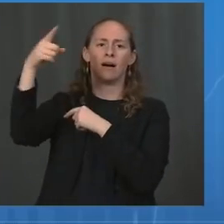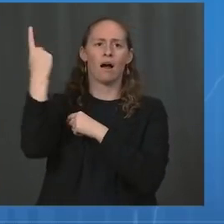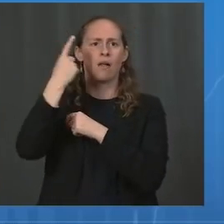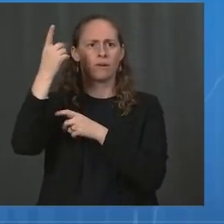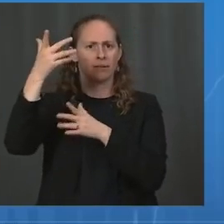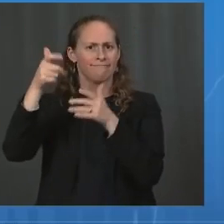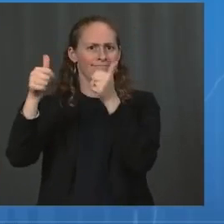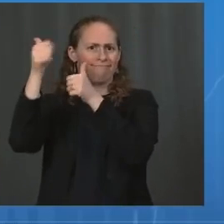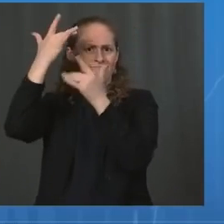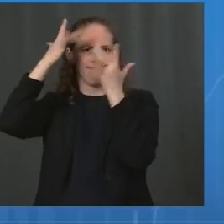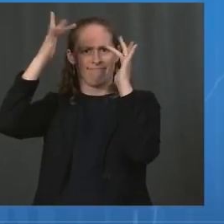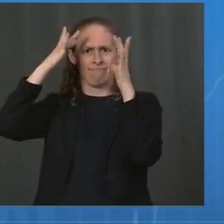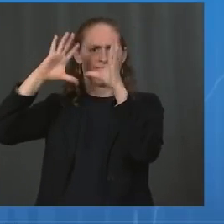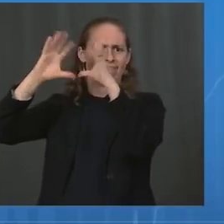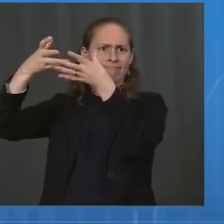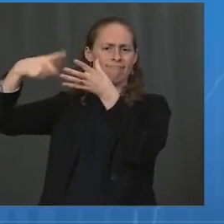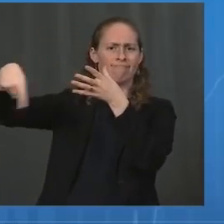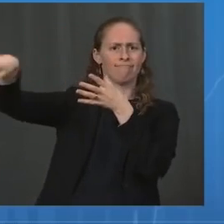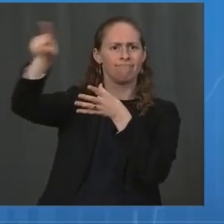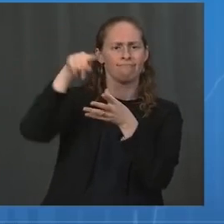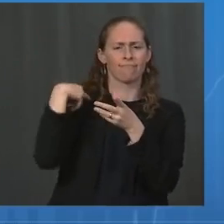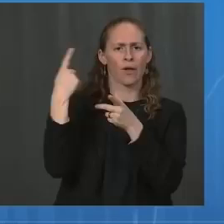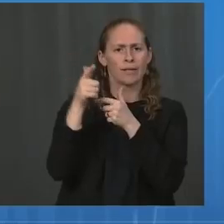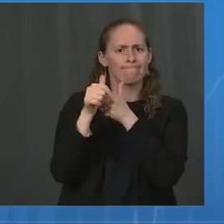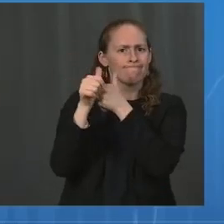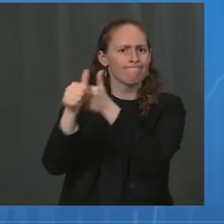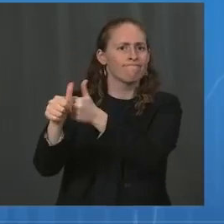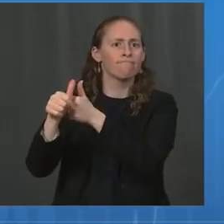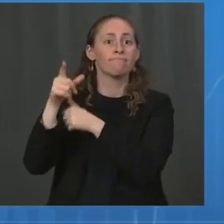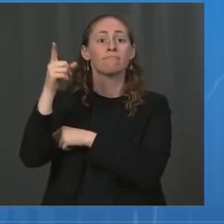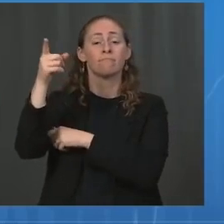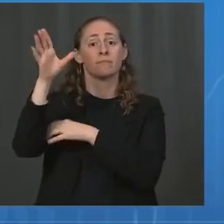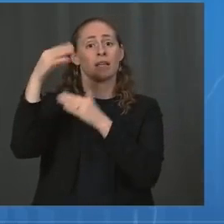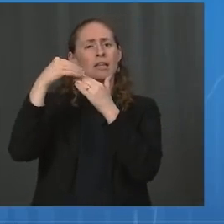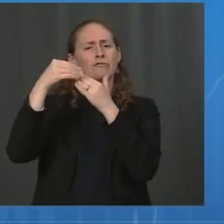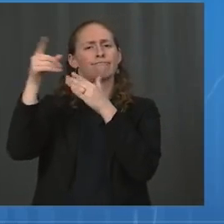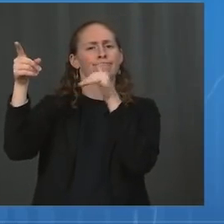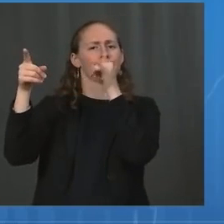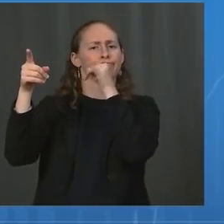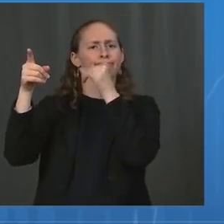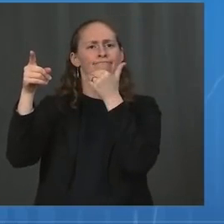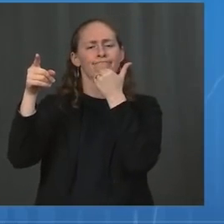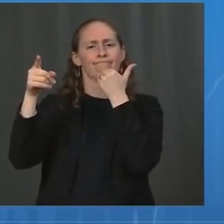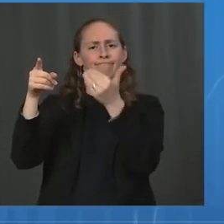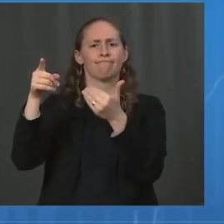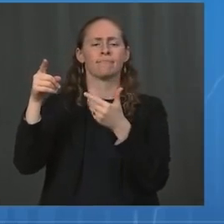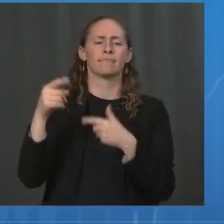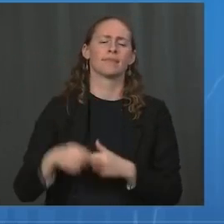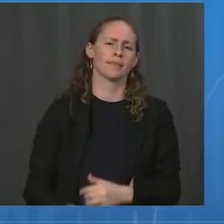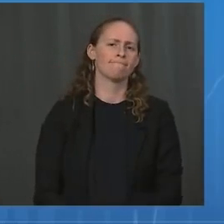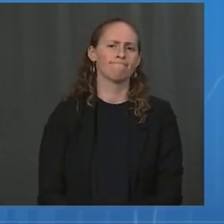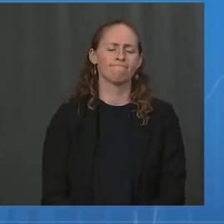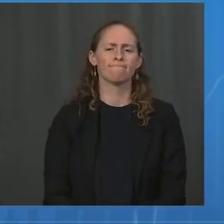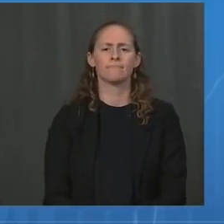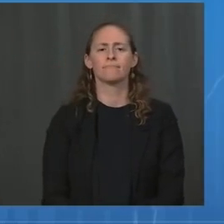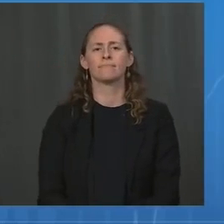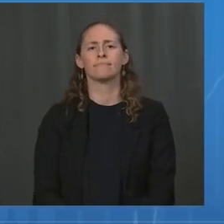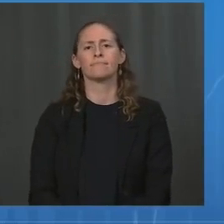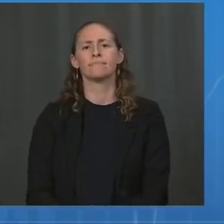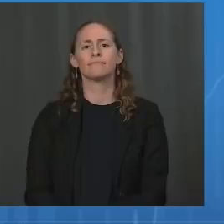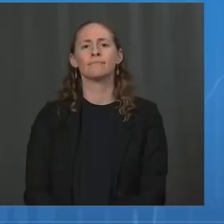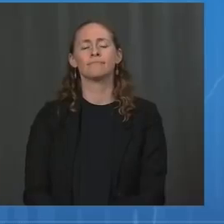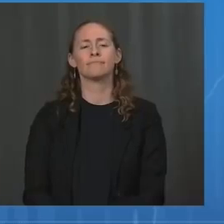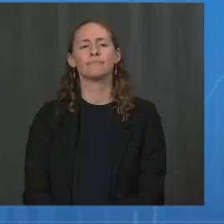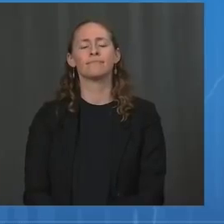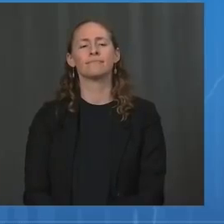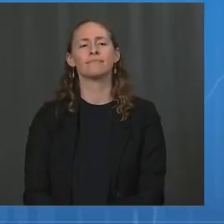the pandemic. FDA has strong leadership in Dr. Woodcock and Dr. Peter Marks at the Center for Biologics Evaluation